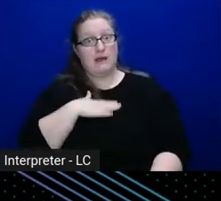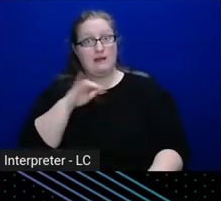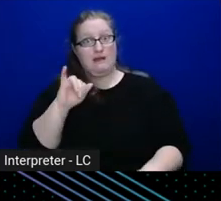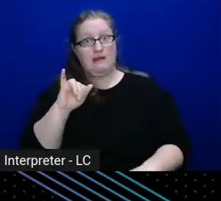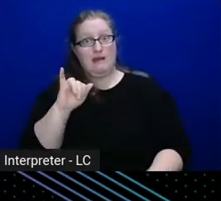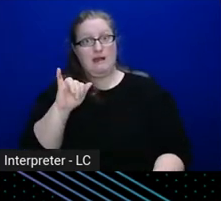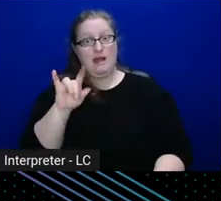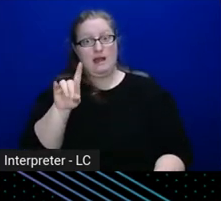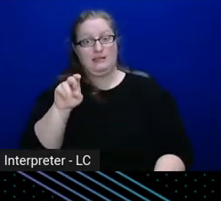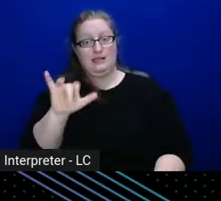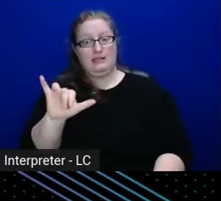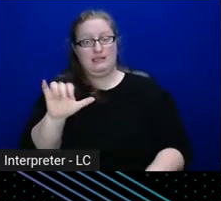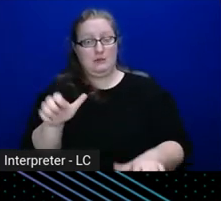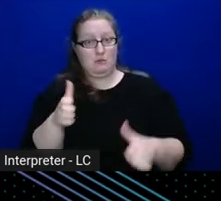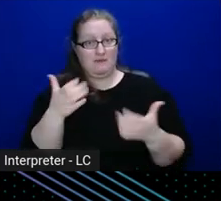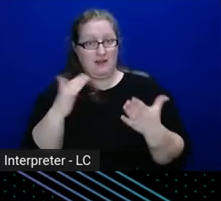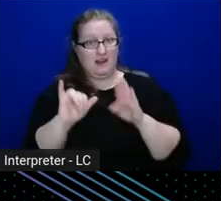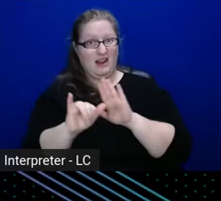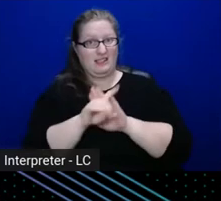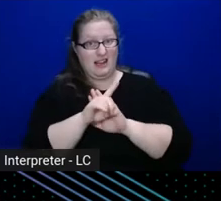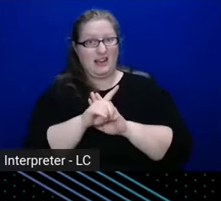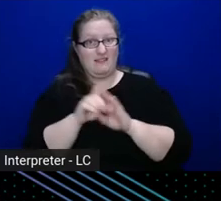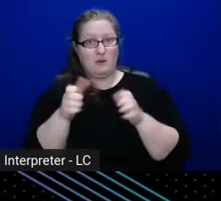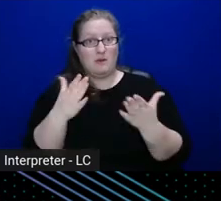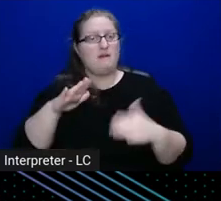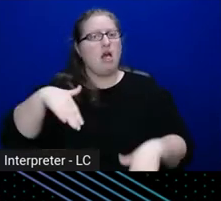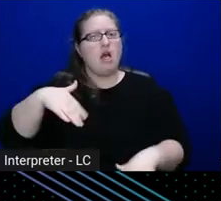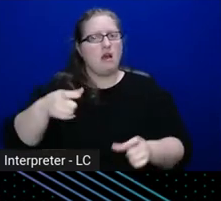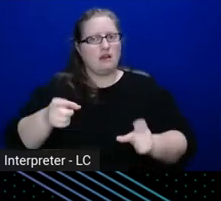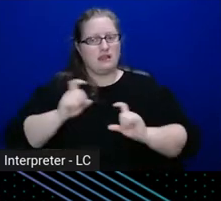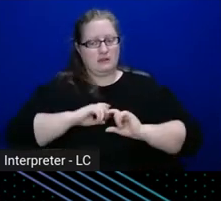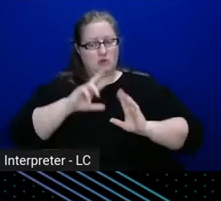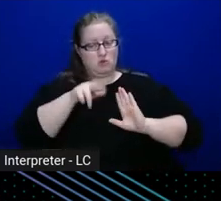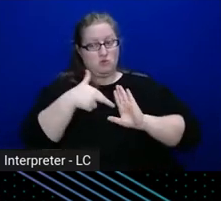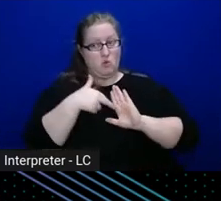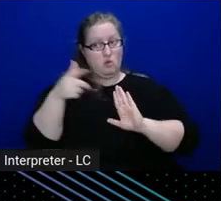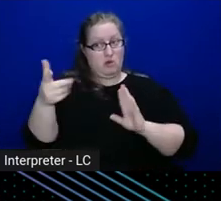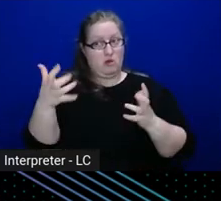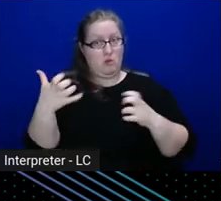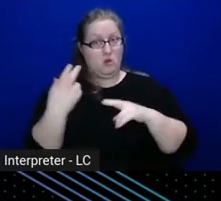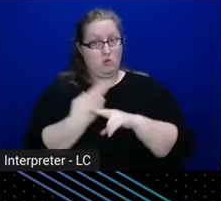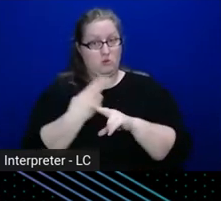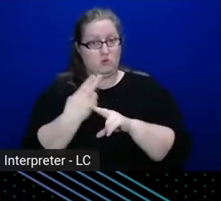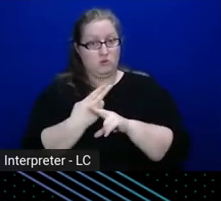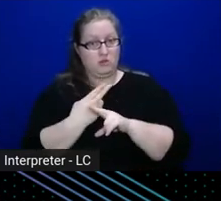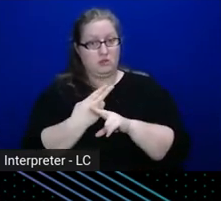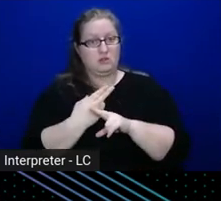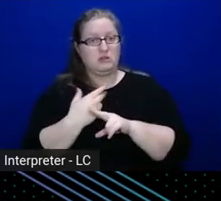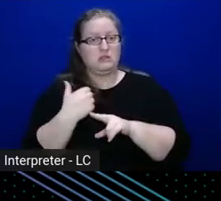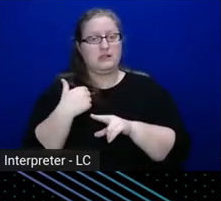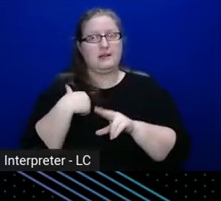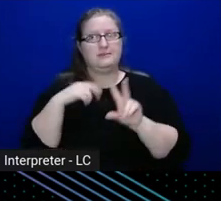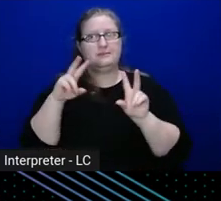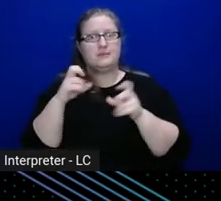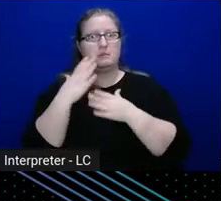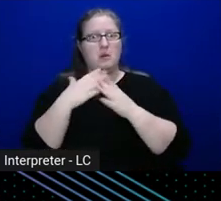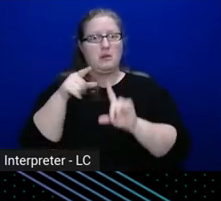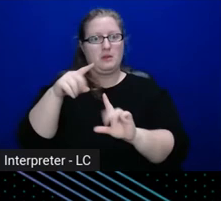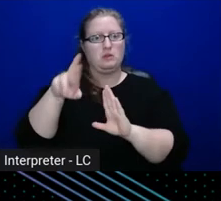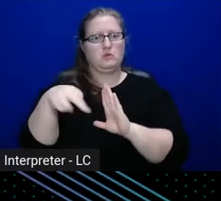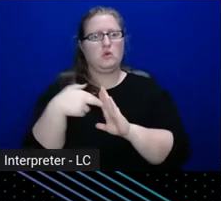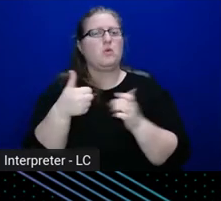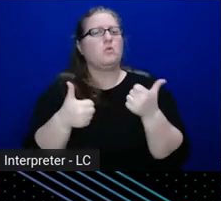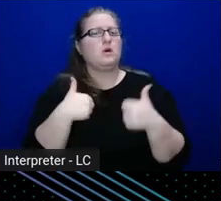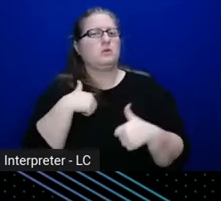hasn't, um, given me a role that they're gonna use, right, I'm saying I'm part of this role, what is the one that we're gonna